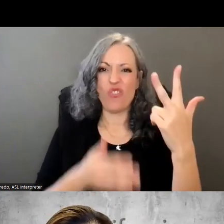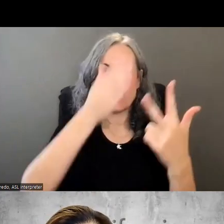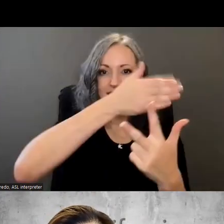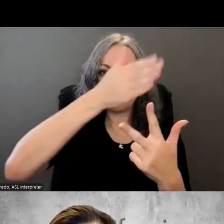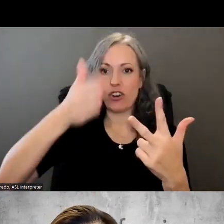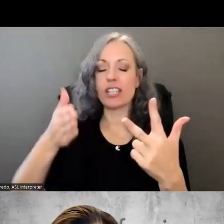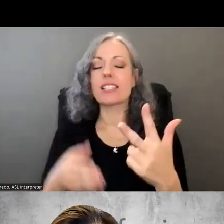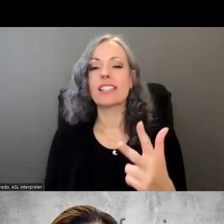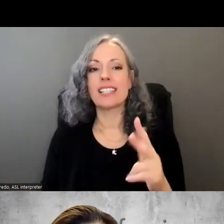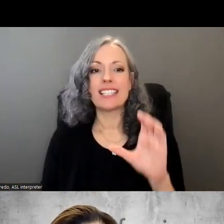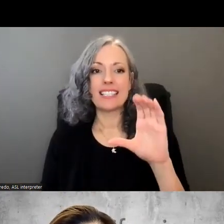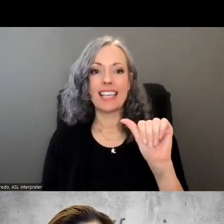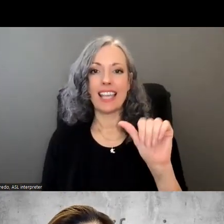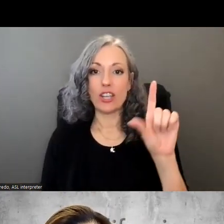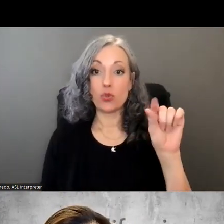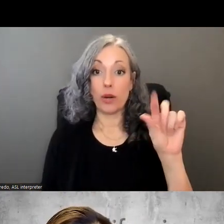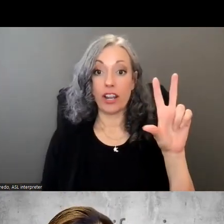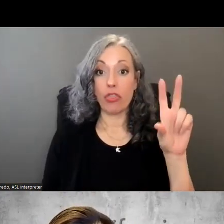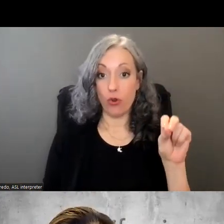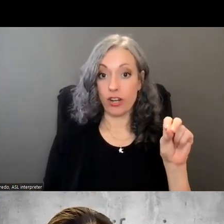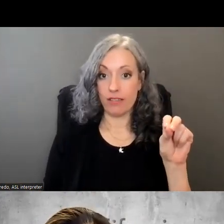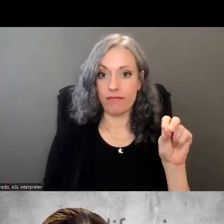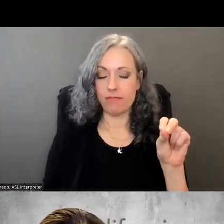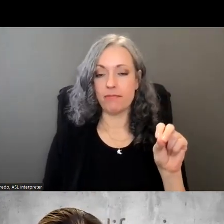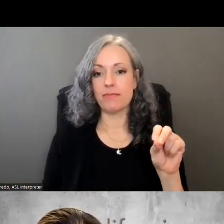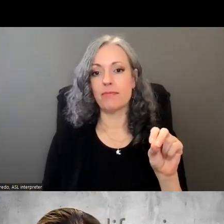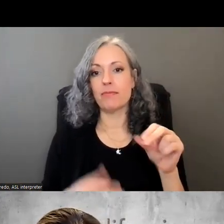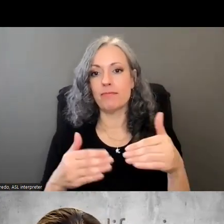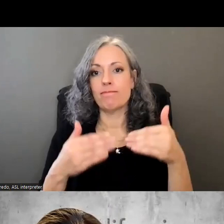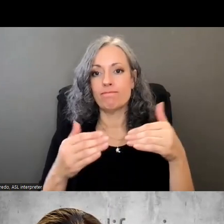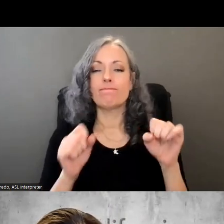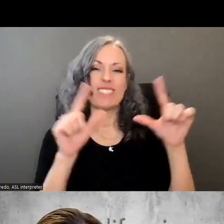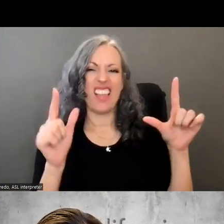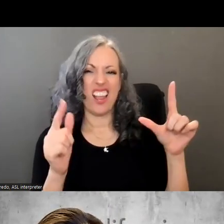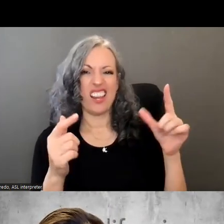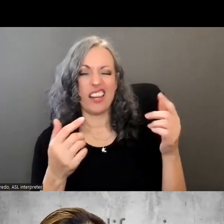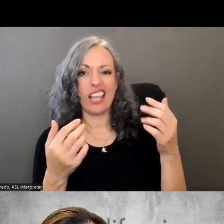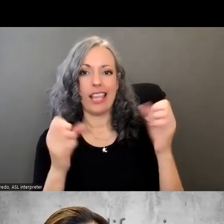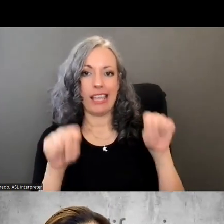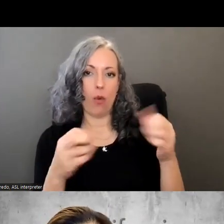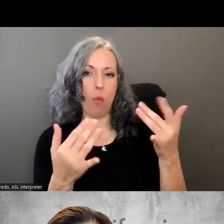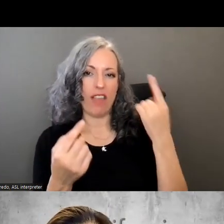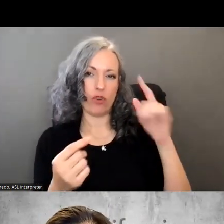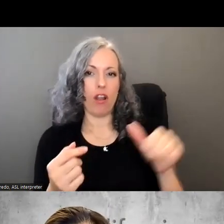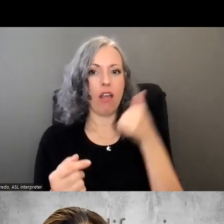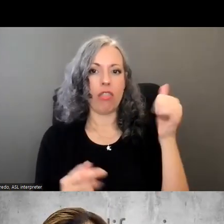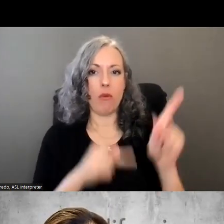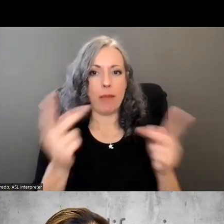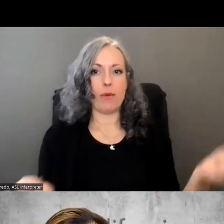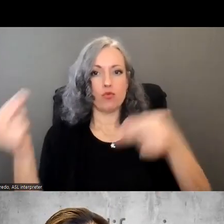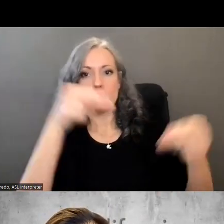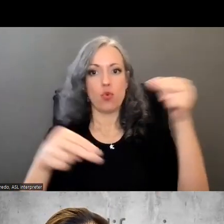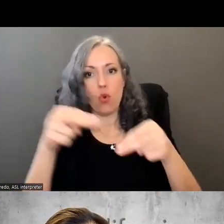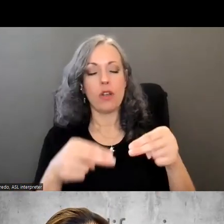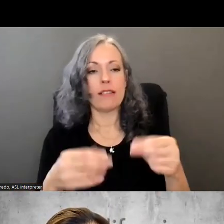the ca 2030 um let's go to the next slide while we're waiting for some folks to come in we'll go over some of the logistics